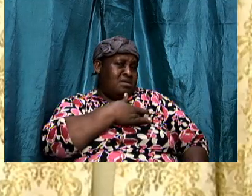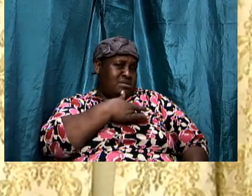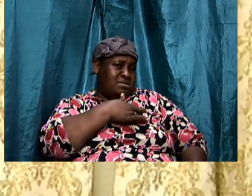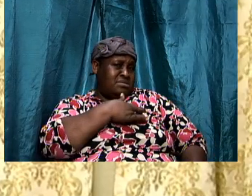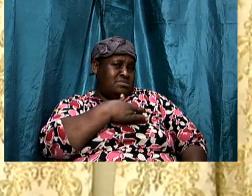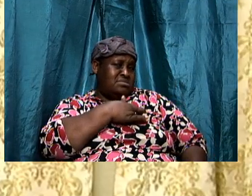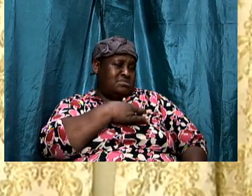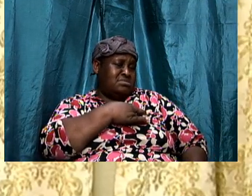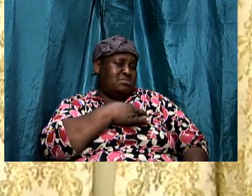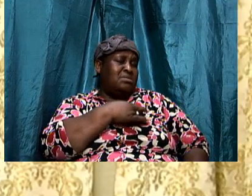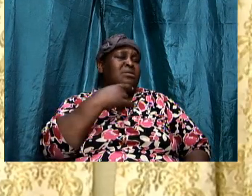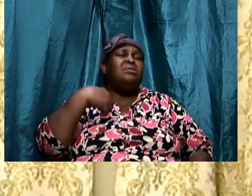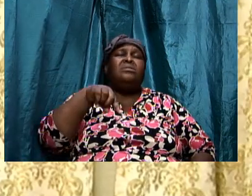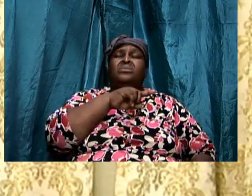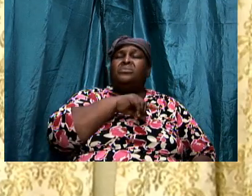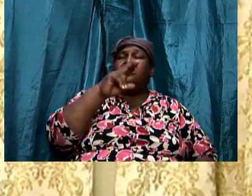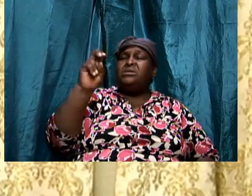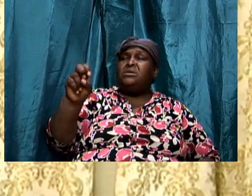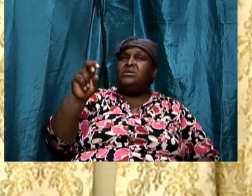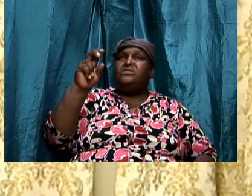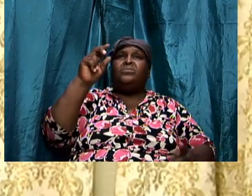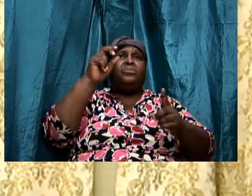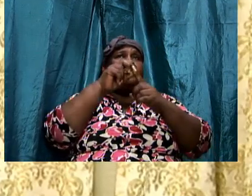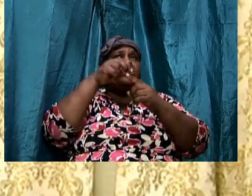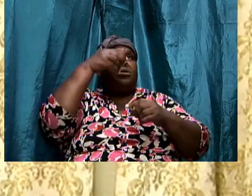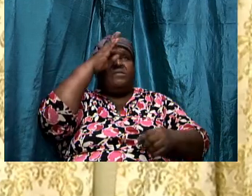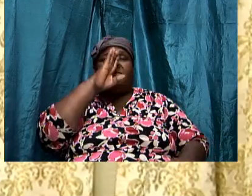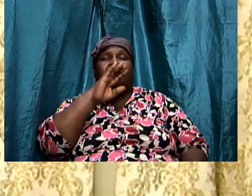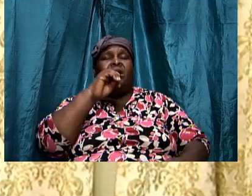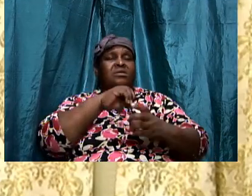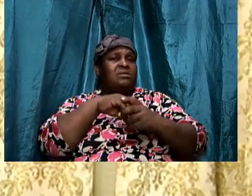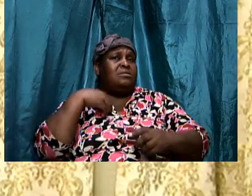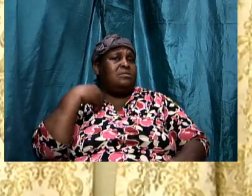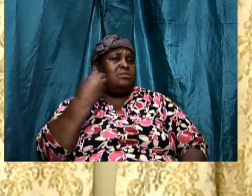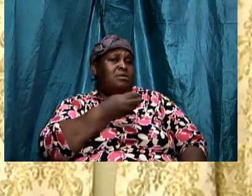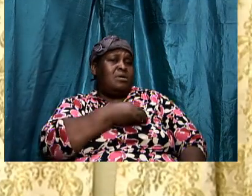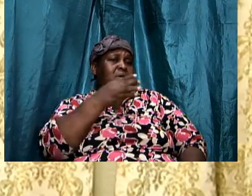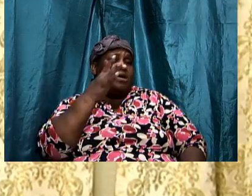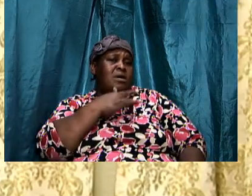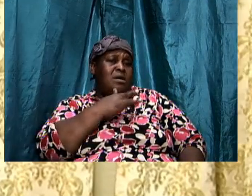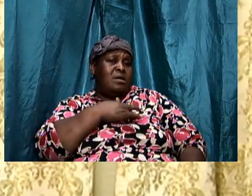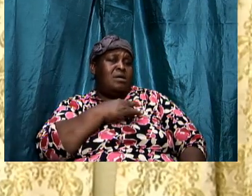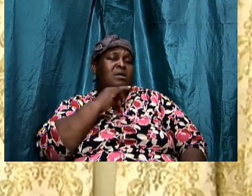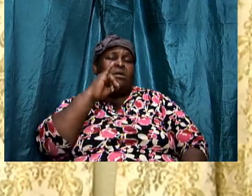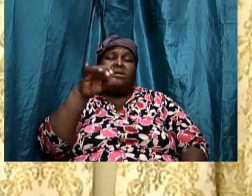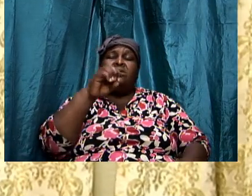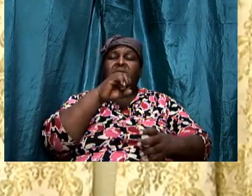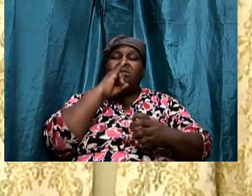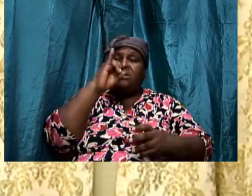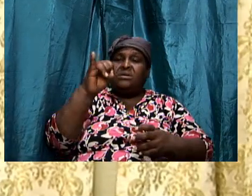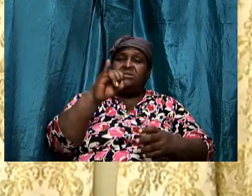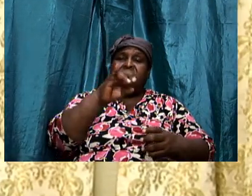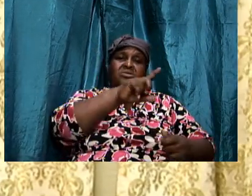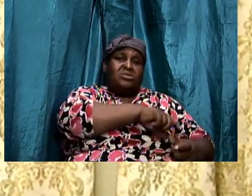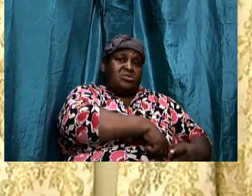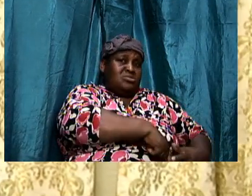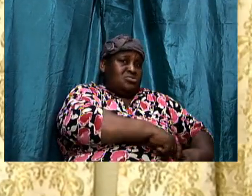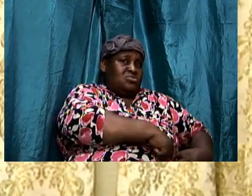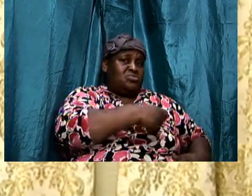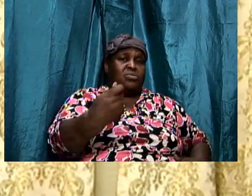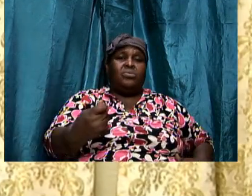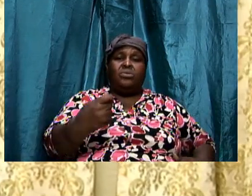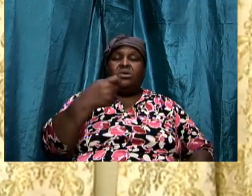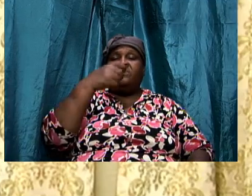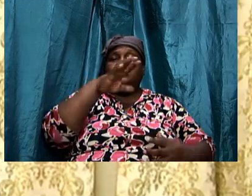the word of God. It is the sword of the spirit. And it